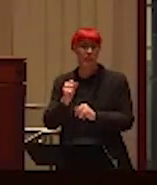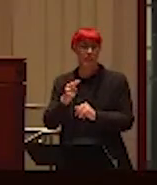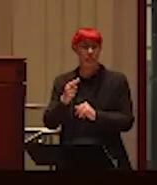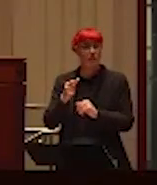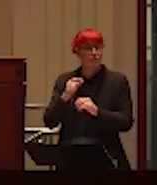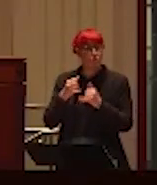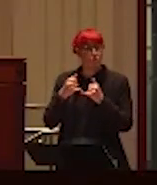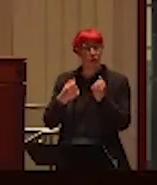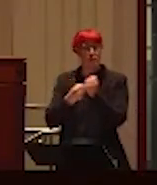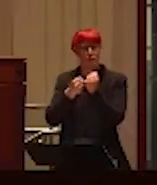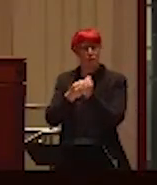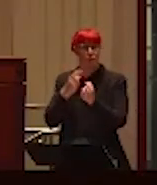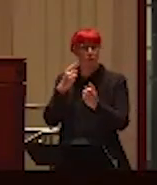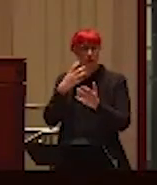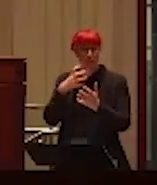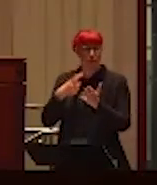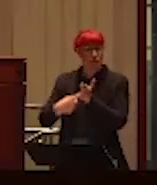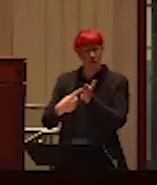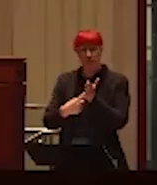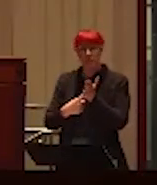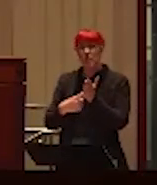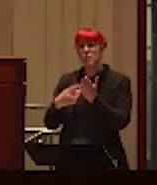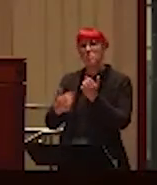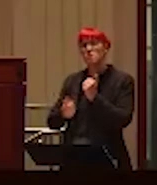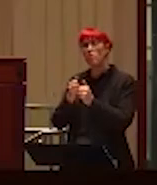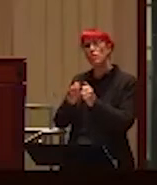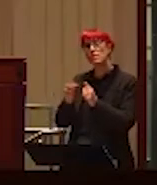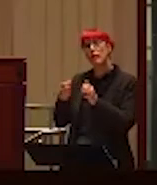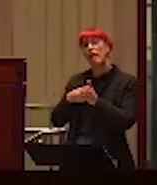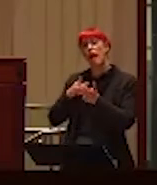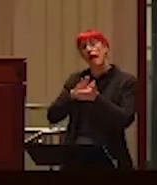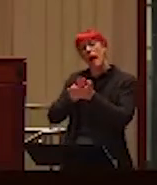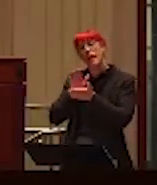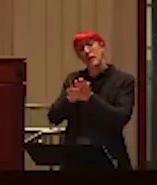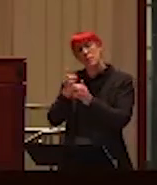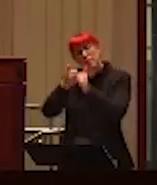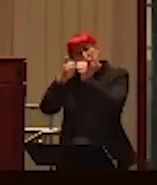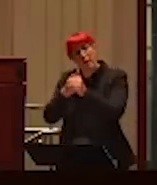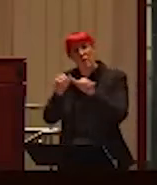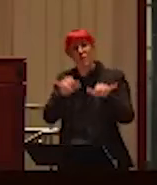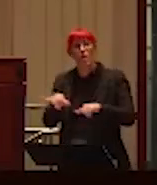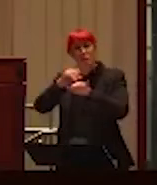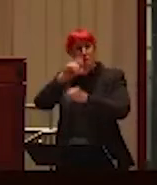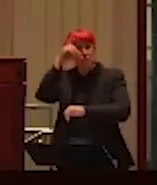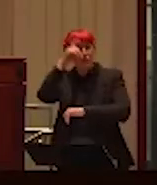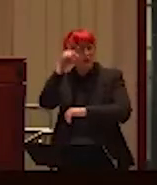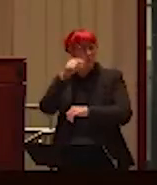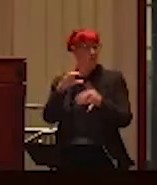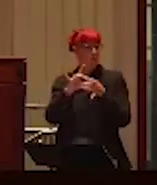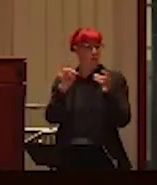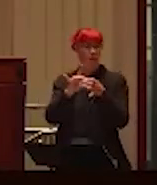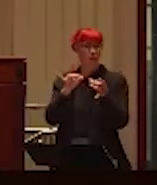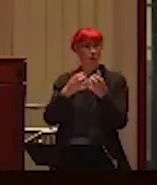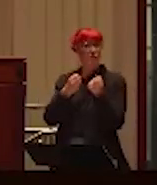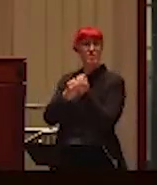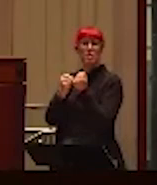postings, and acclaim often go to academics who simply follow conventional wisdom. But they said mischievously, we want to support the